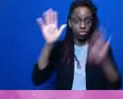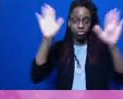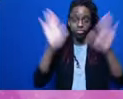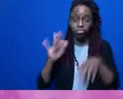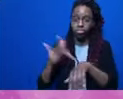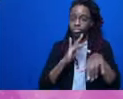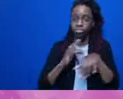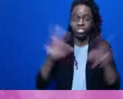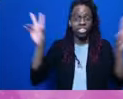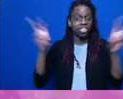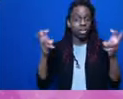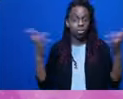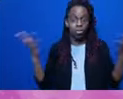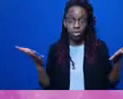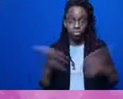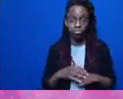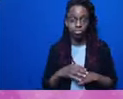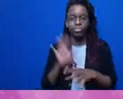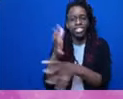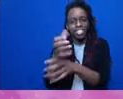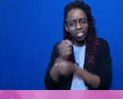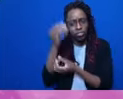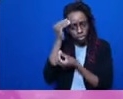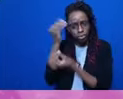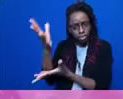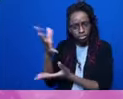a Community Safety Toolkit.